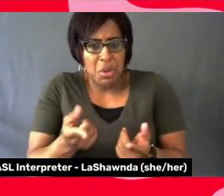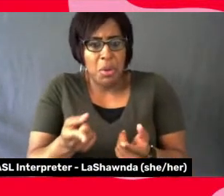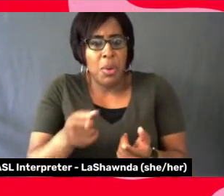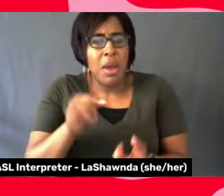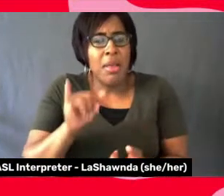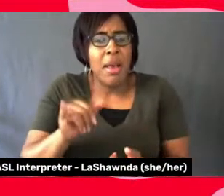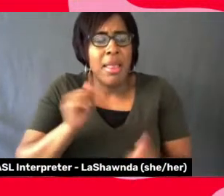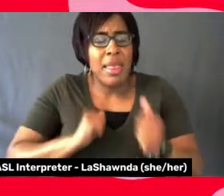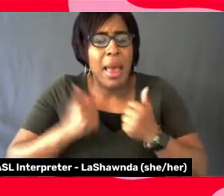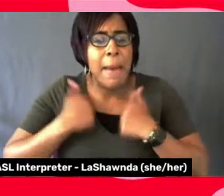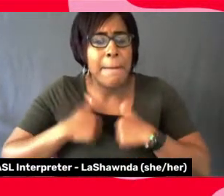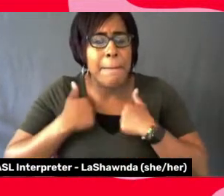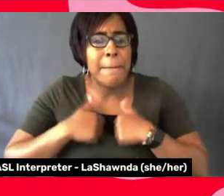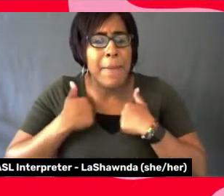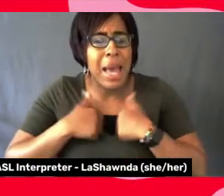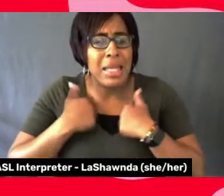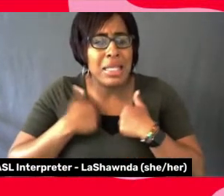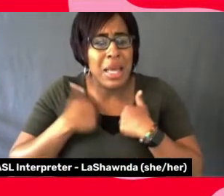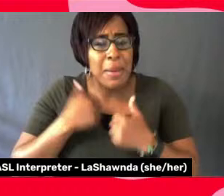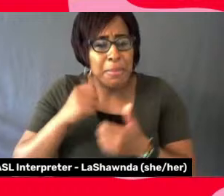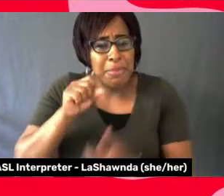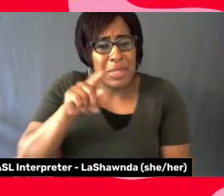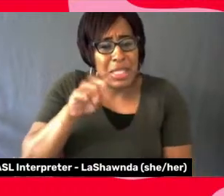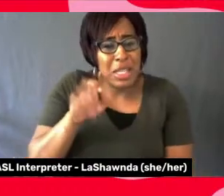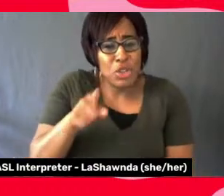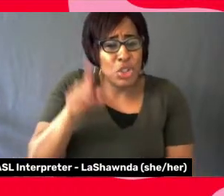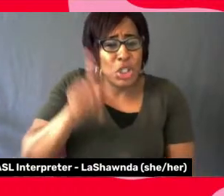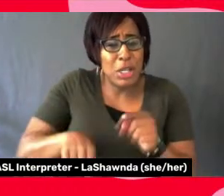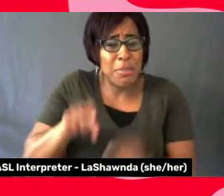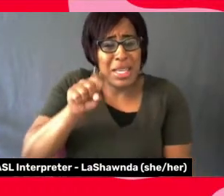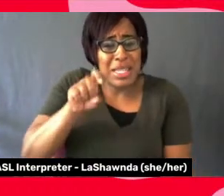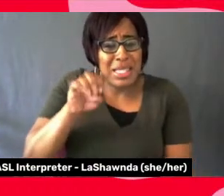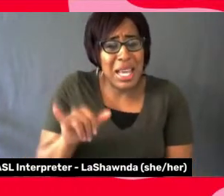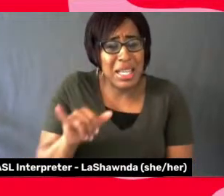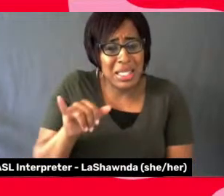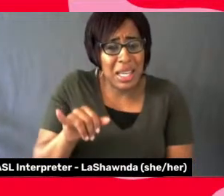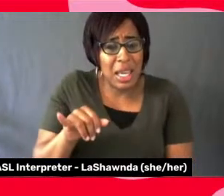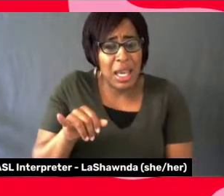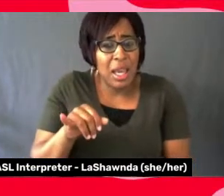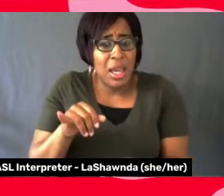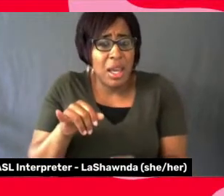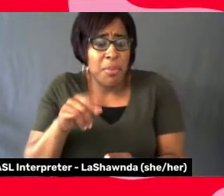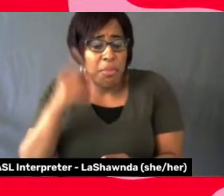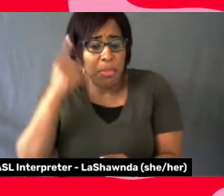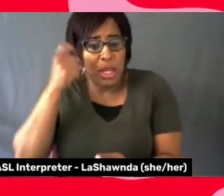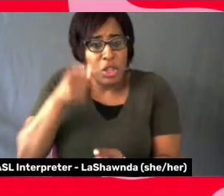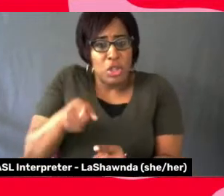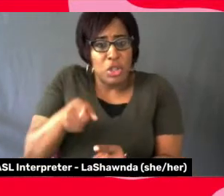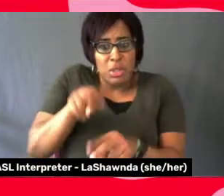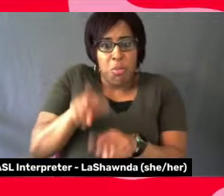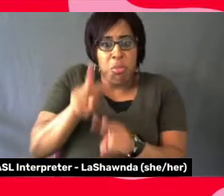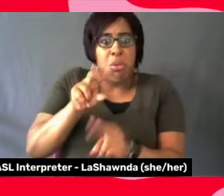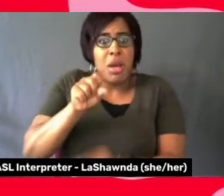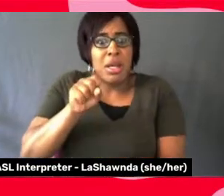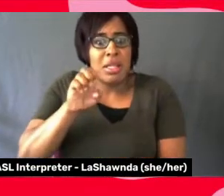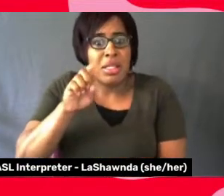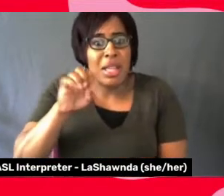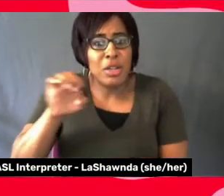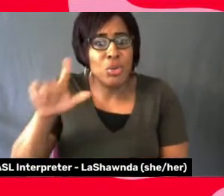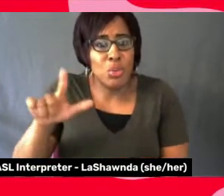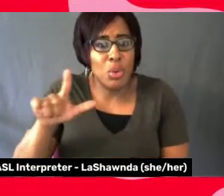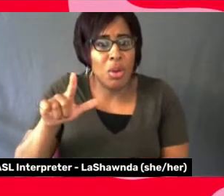scene because she was too sexual and they were, you know, they couldn't, that couldn't happen. And then also too, just the inter